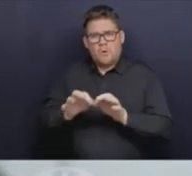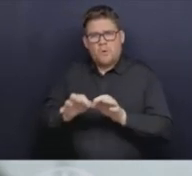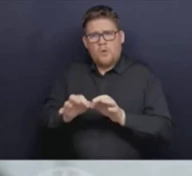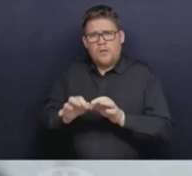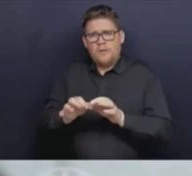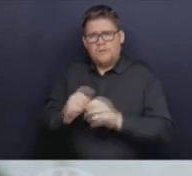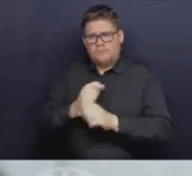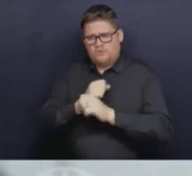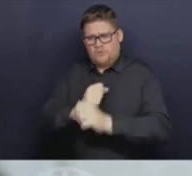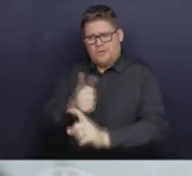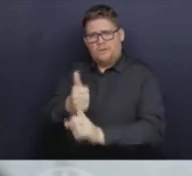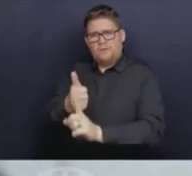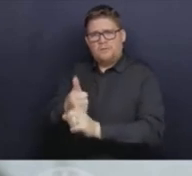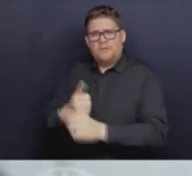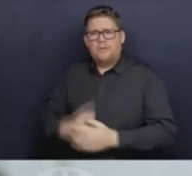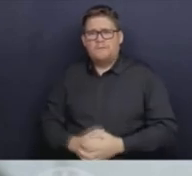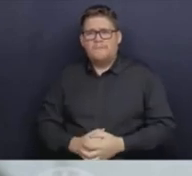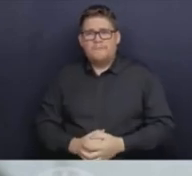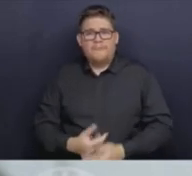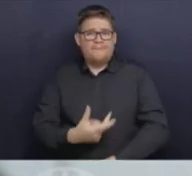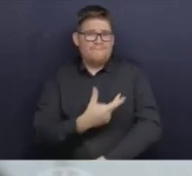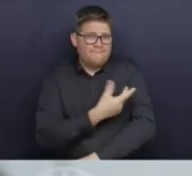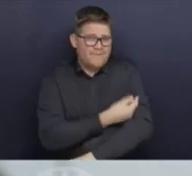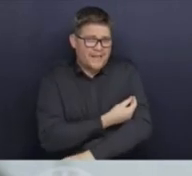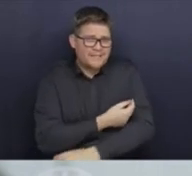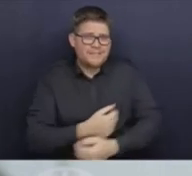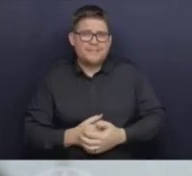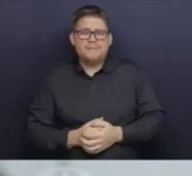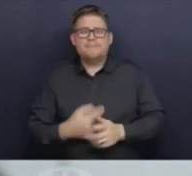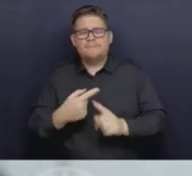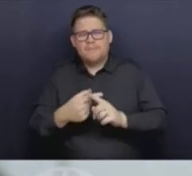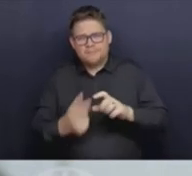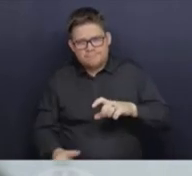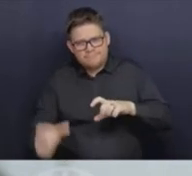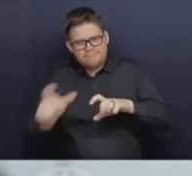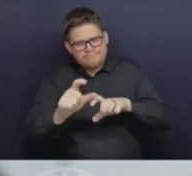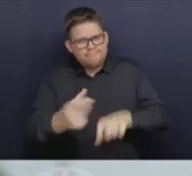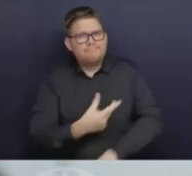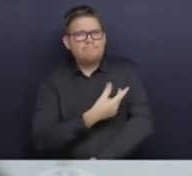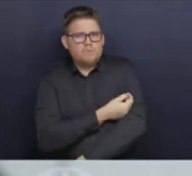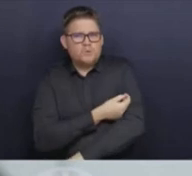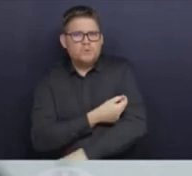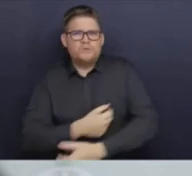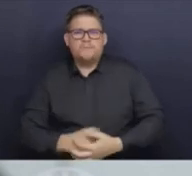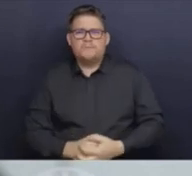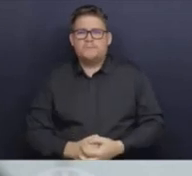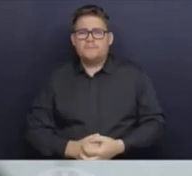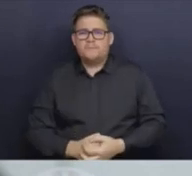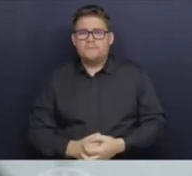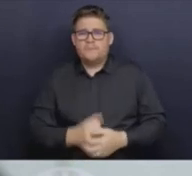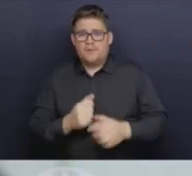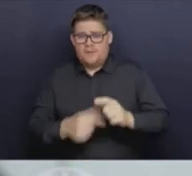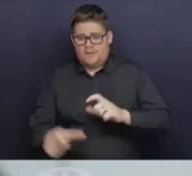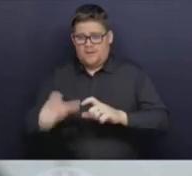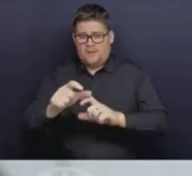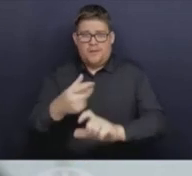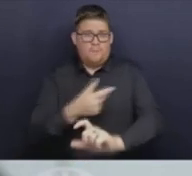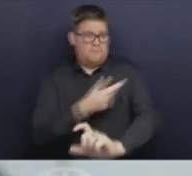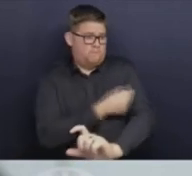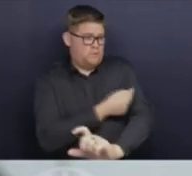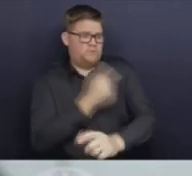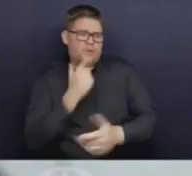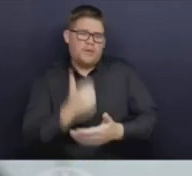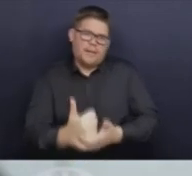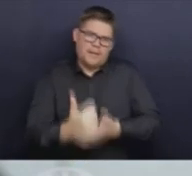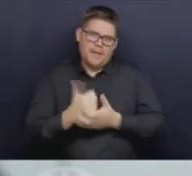getting vaccinated, getting that booster dose if you haven't already. These boosters make a difference. If you're feeling unwell, whether